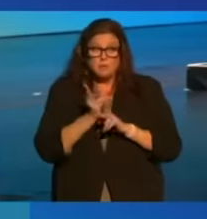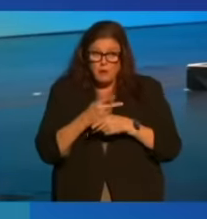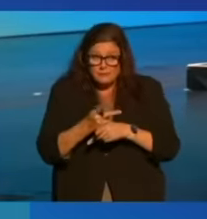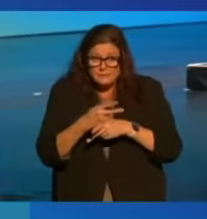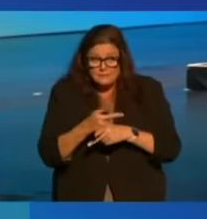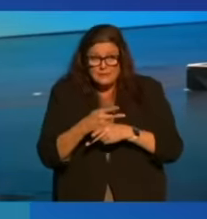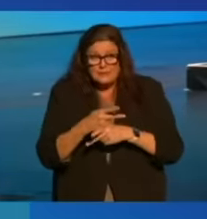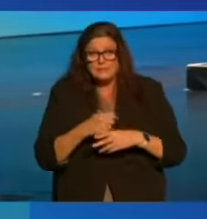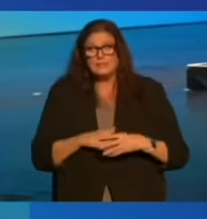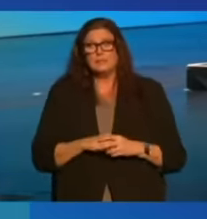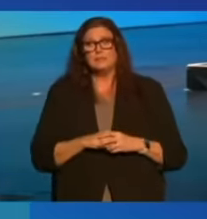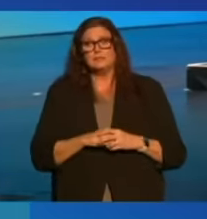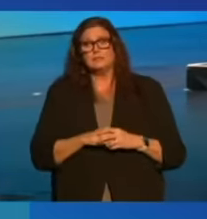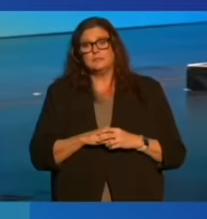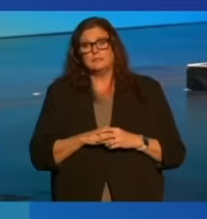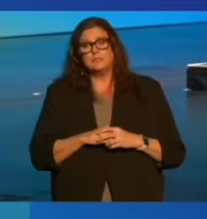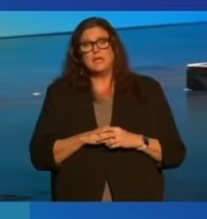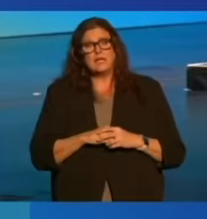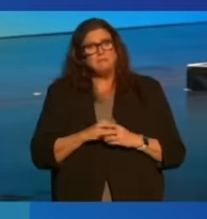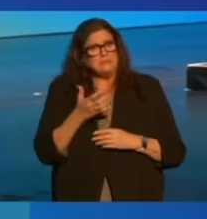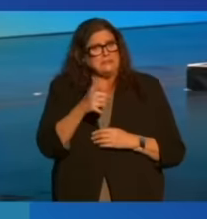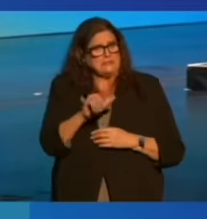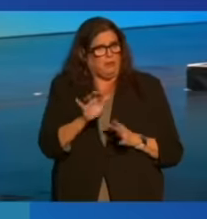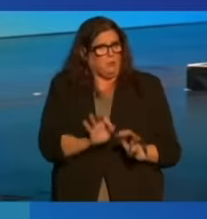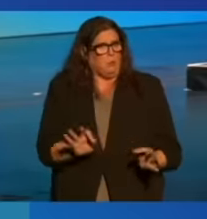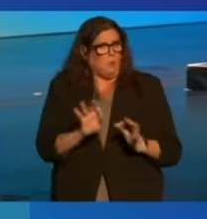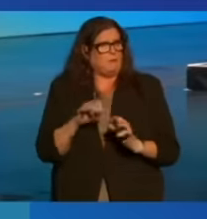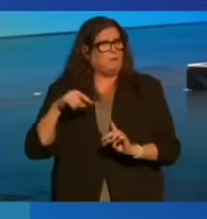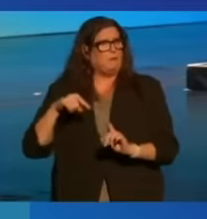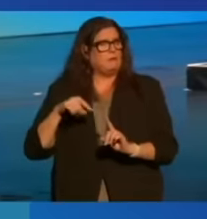is still important.